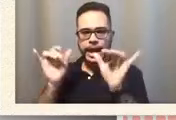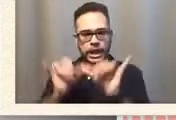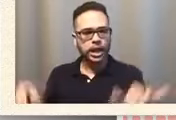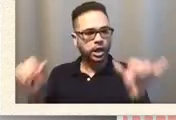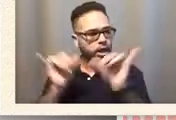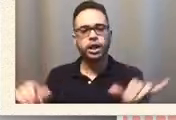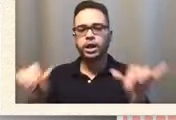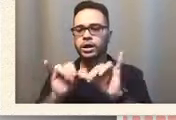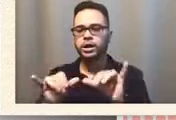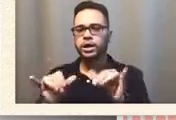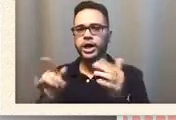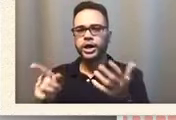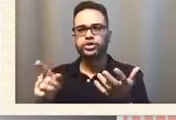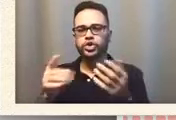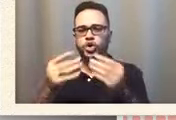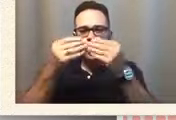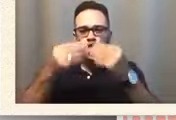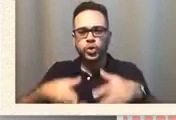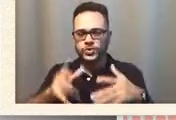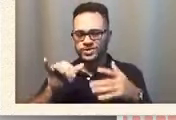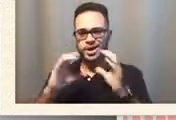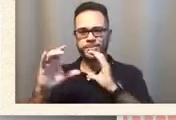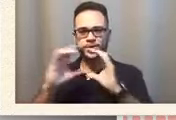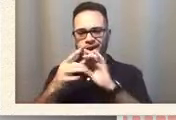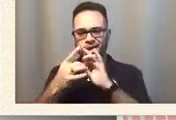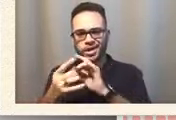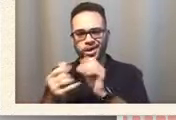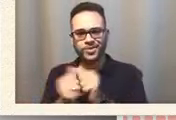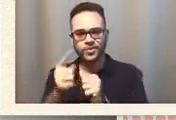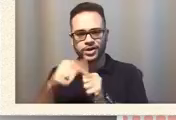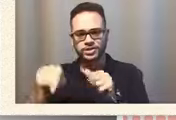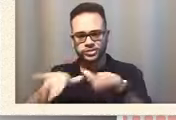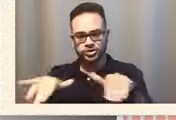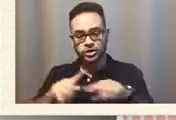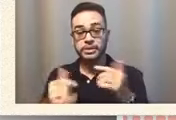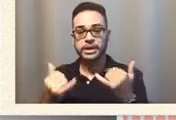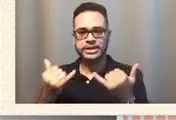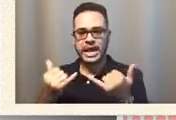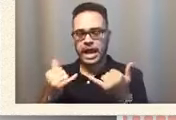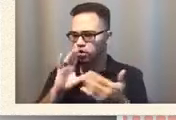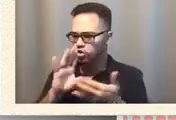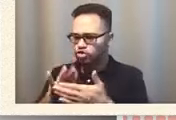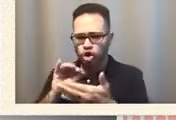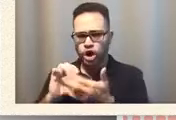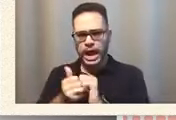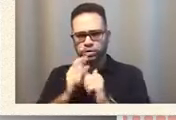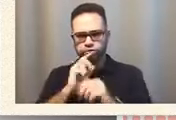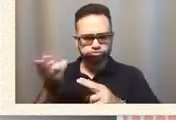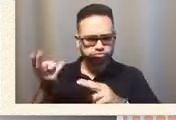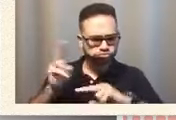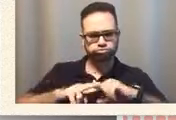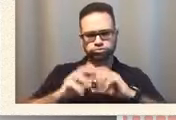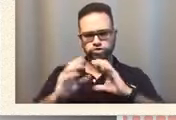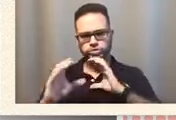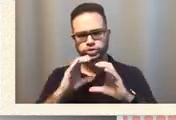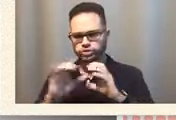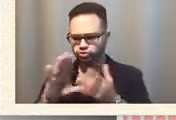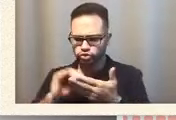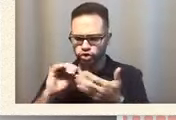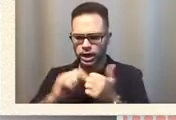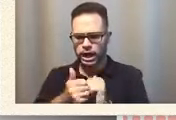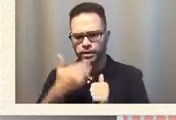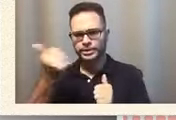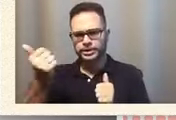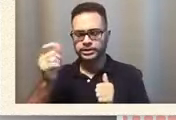kind of lose that communication with them but nowadays you learn to build you learn to get to know them better and that's just me